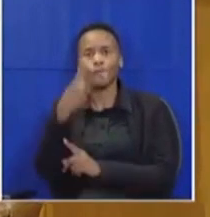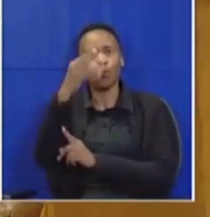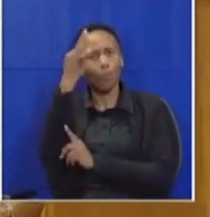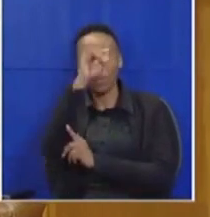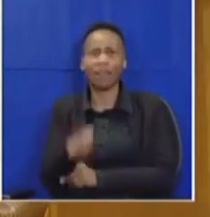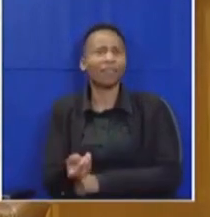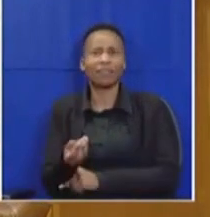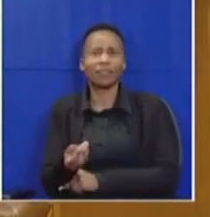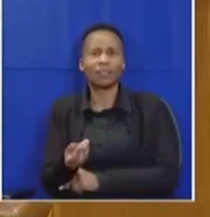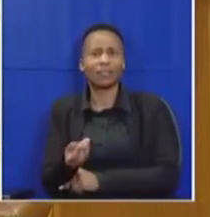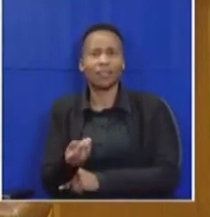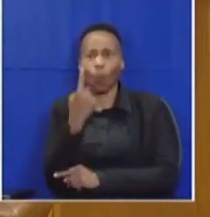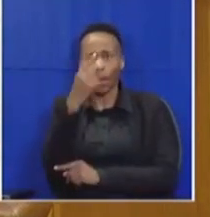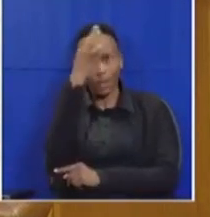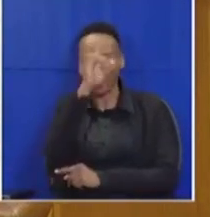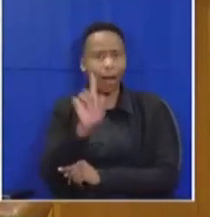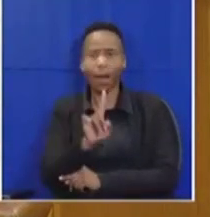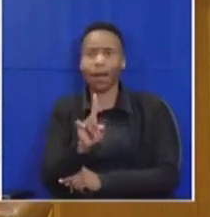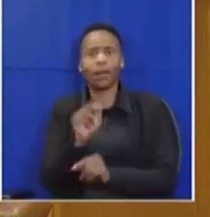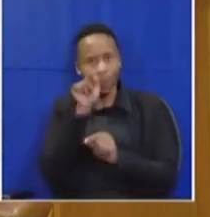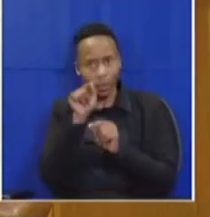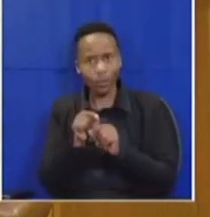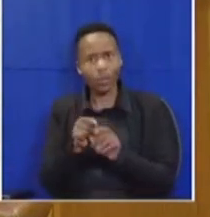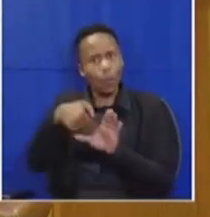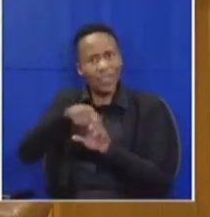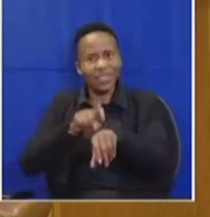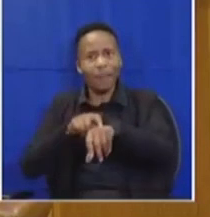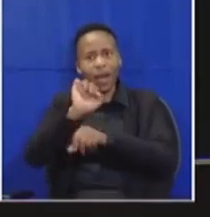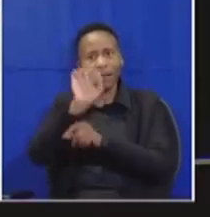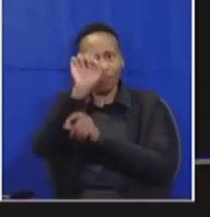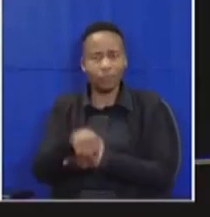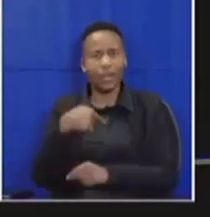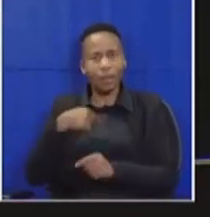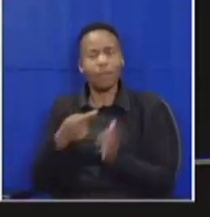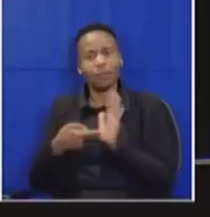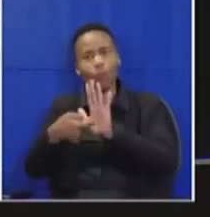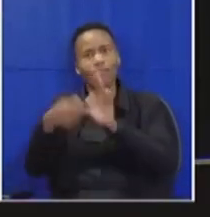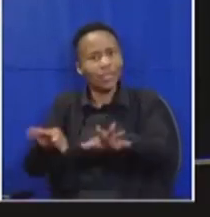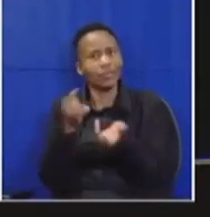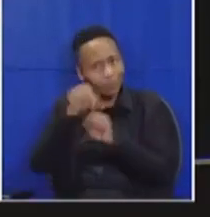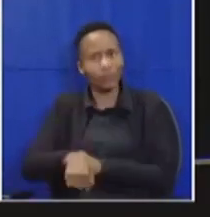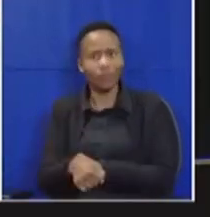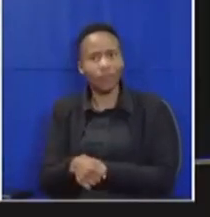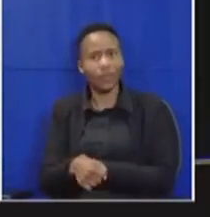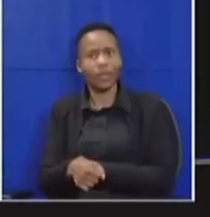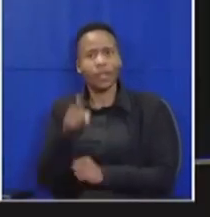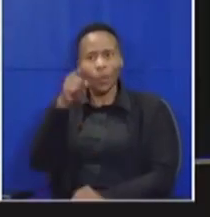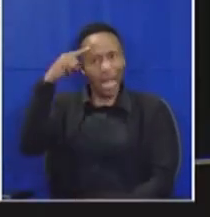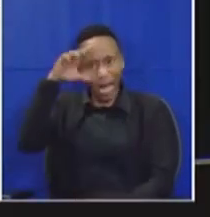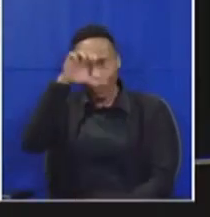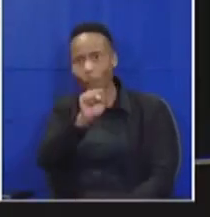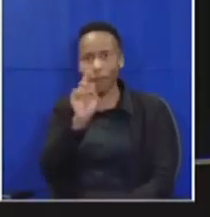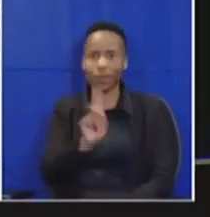not one minute so he was within his time yes i'm just saying yes i'm just pointing out that there's an assumption that